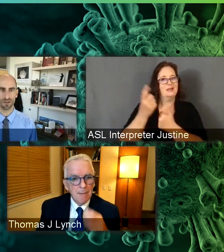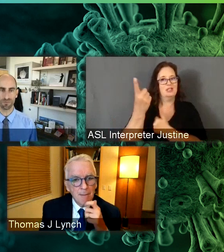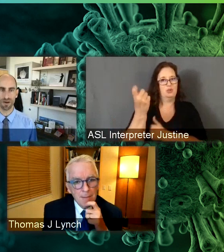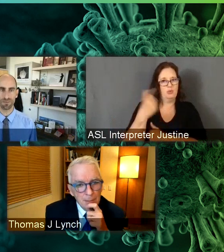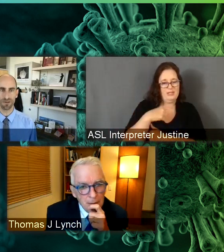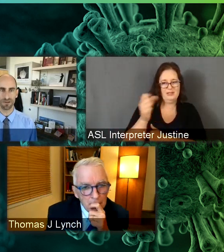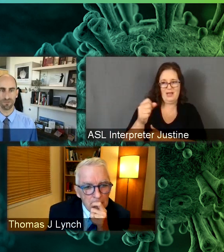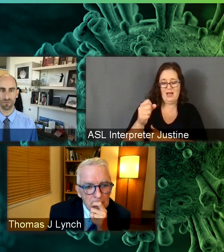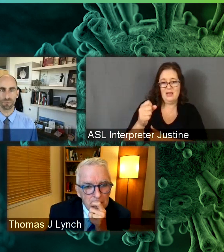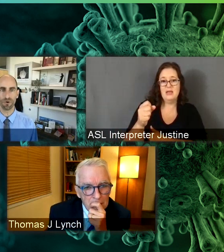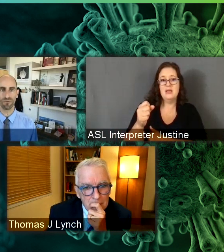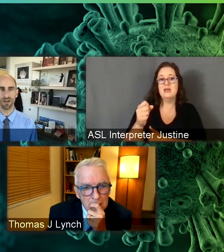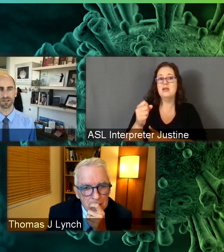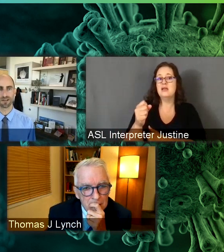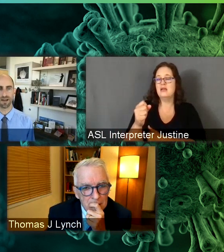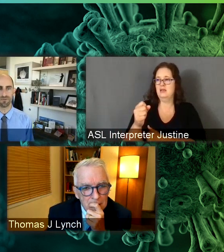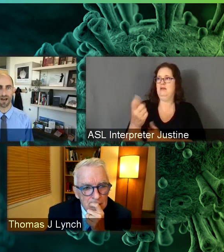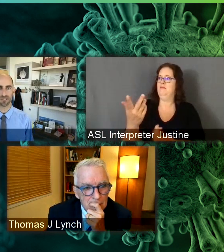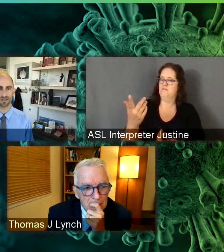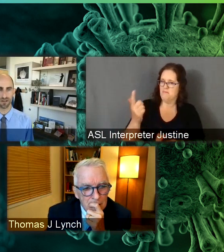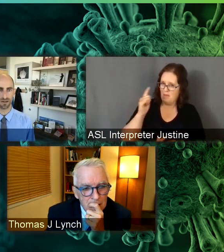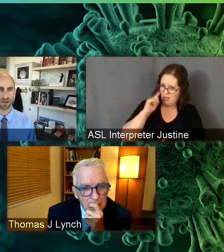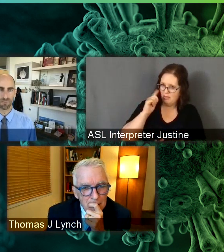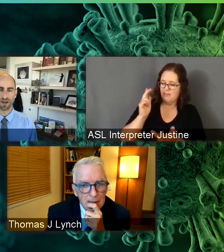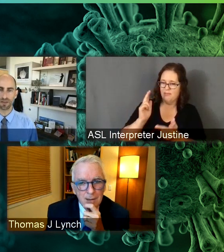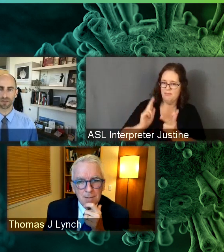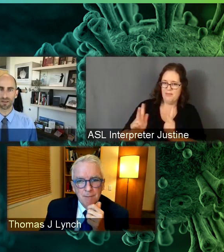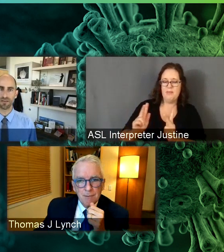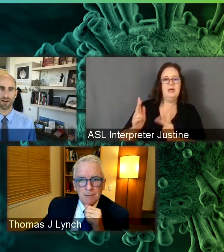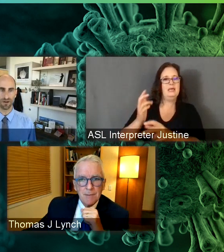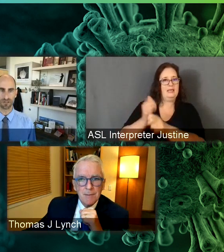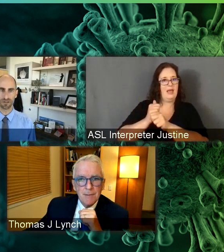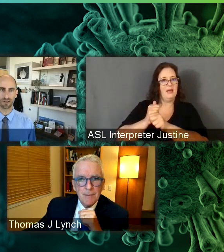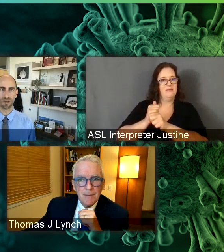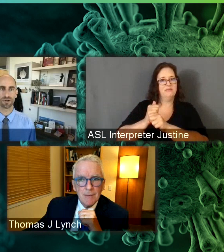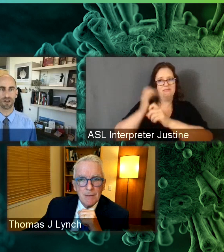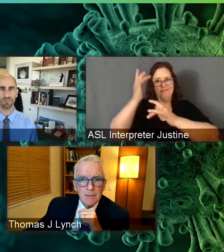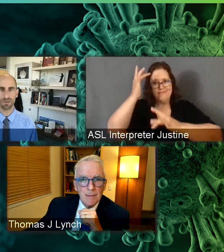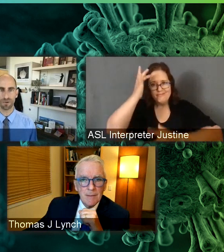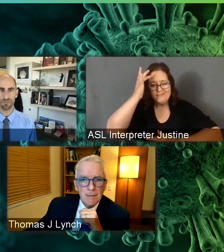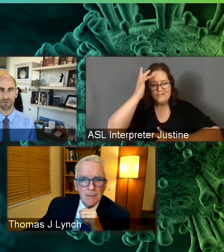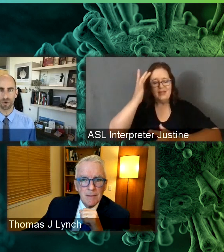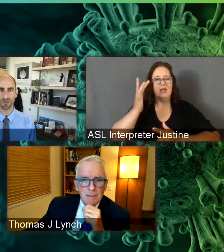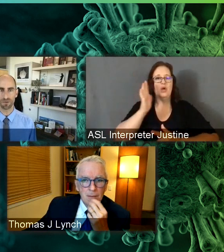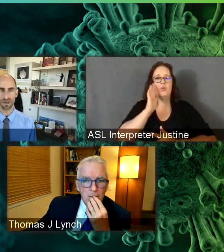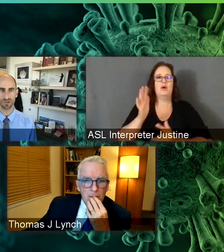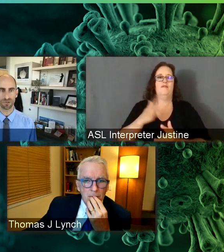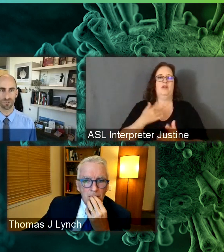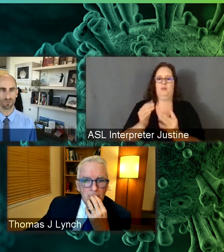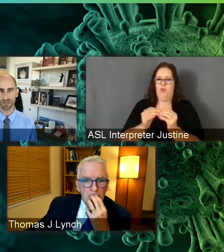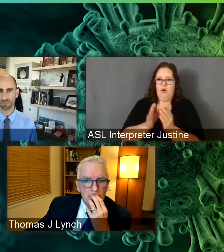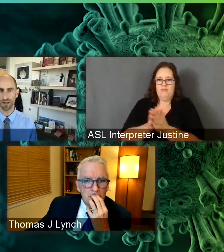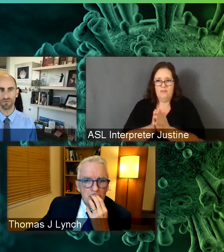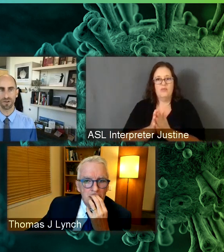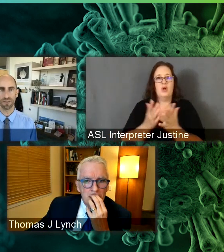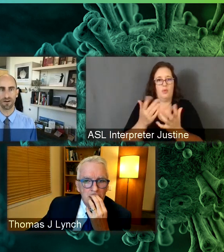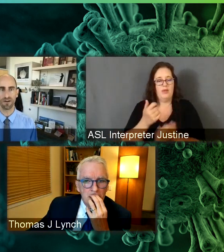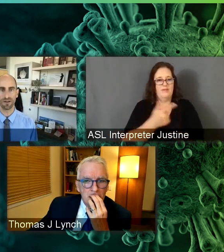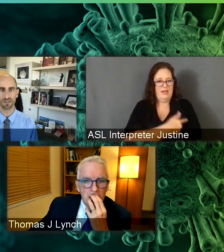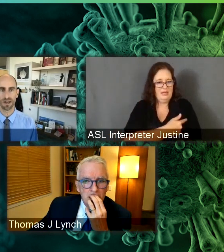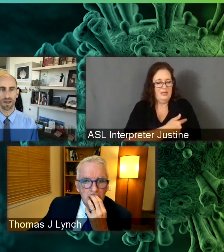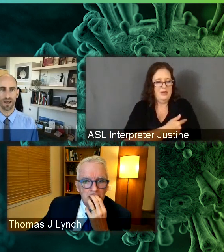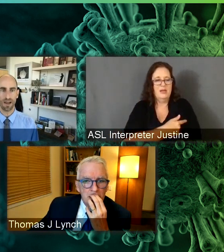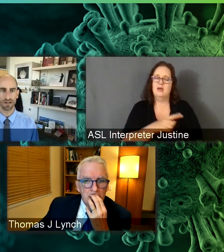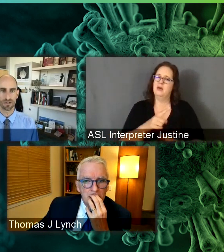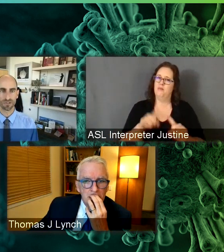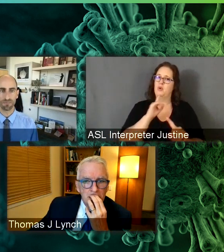infection, that you might be even more motivated to get a vaccine. But I think the key there is educating people about what the potential risk benefit there